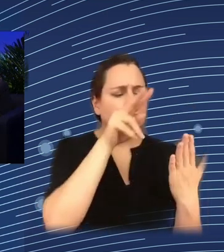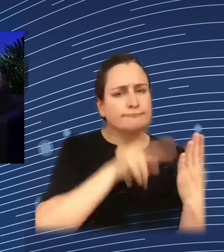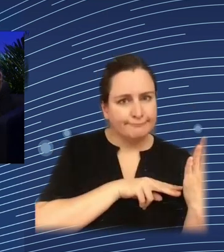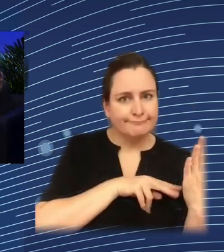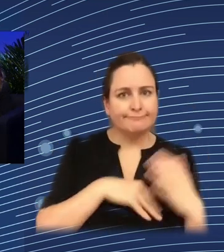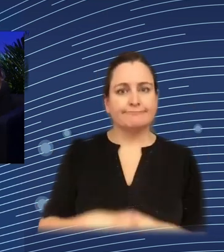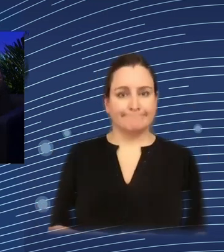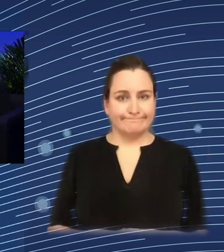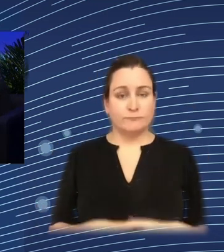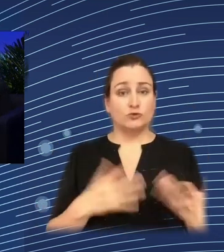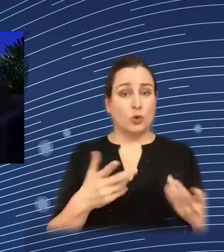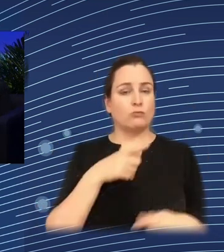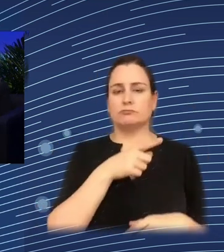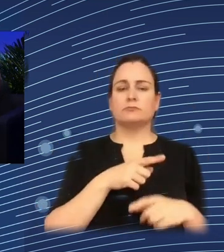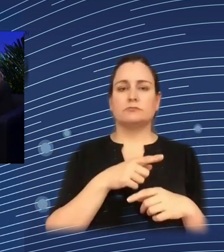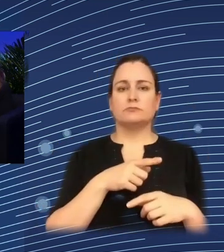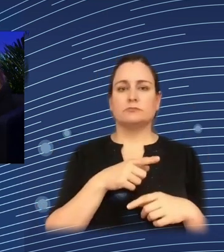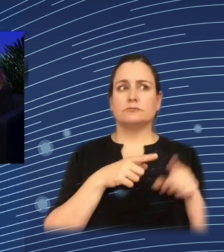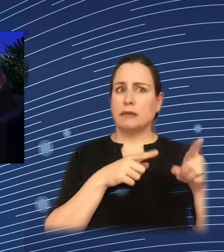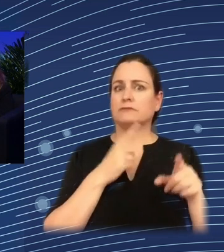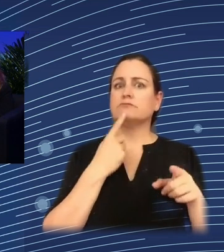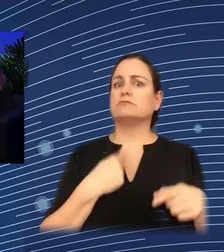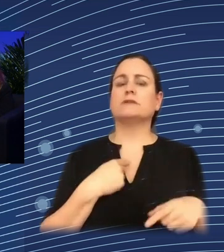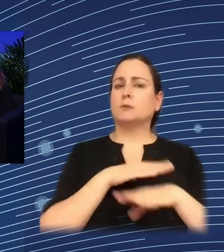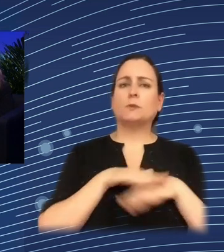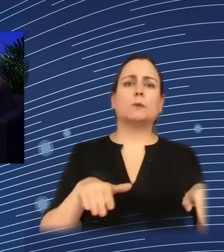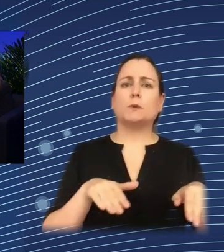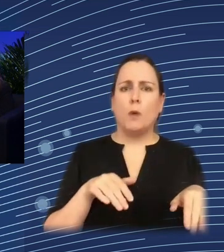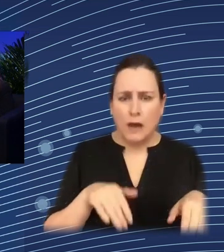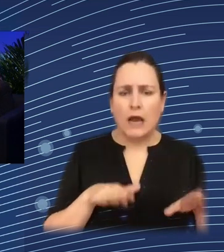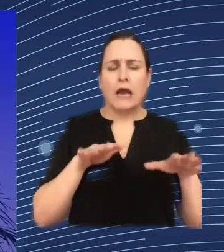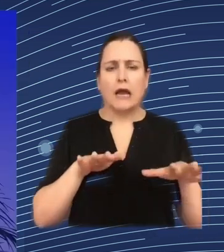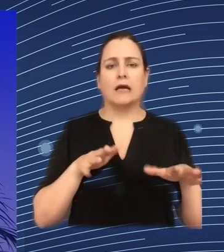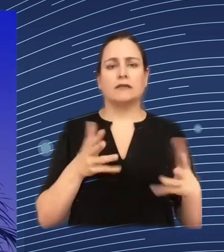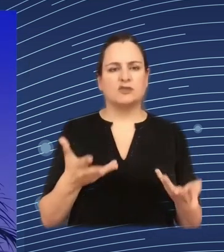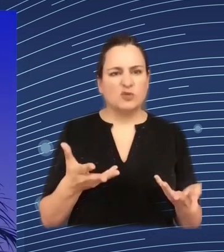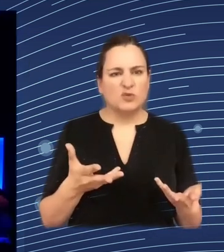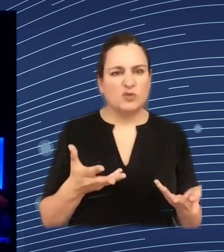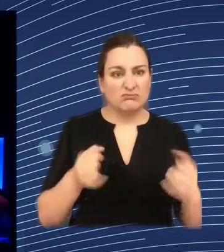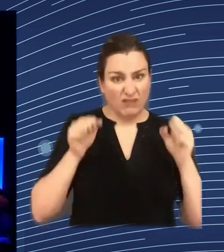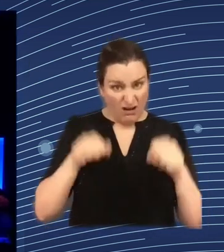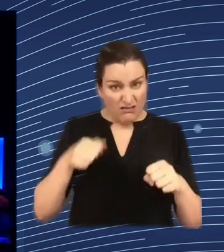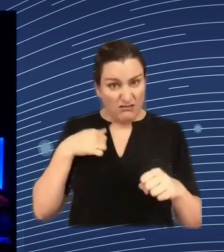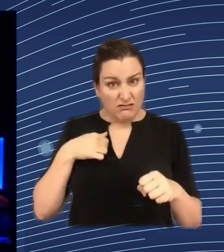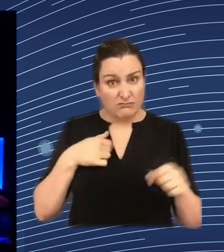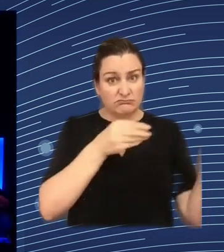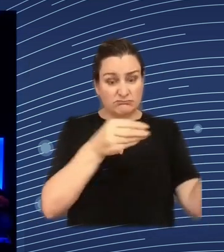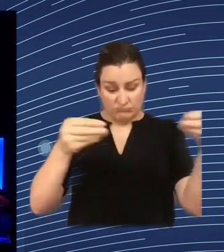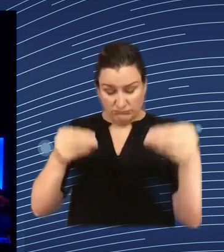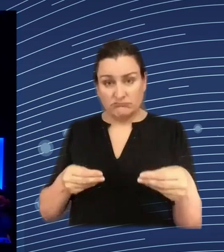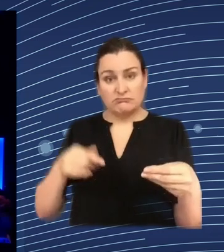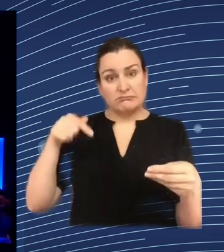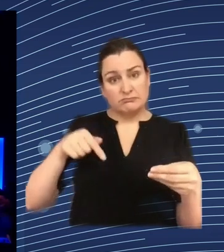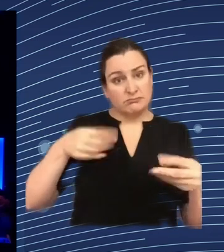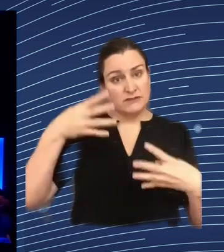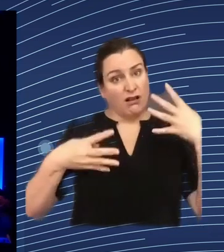what to do James maybe that's a question for you that the practical once you get the data can you